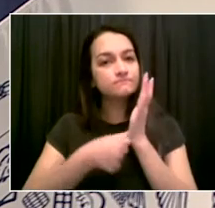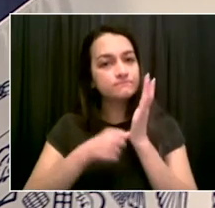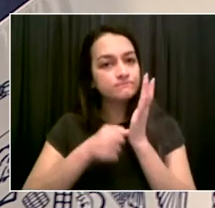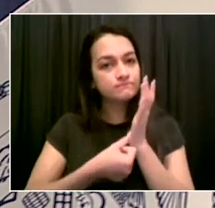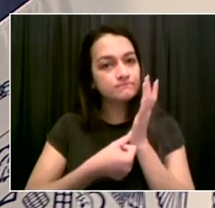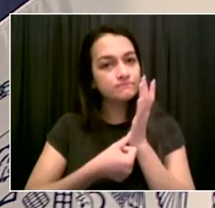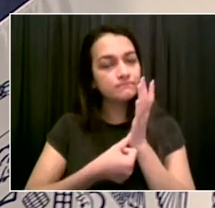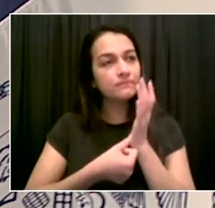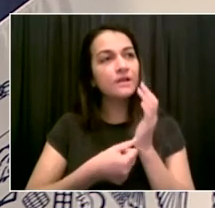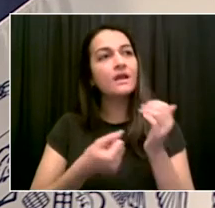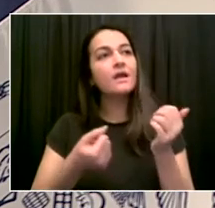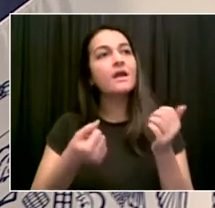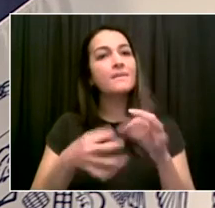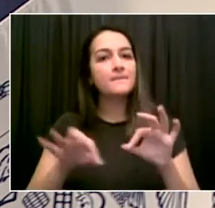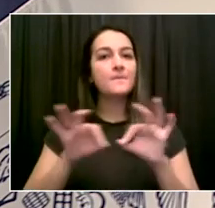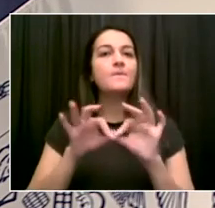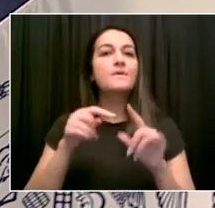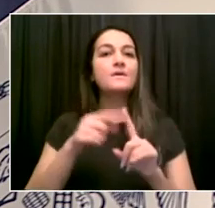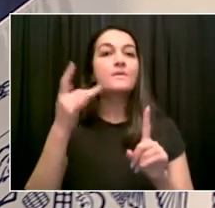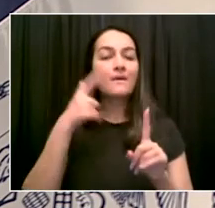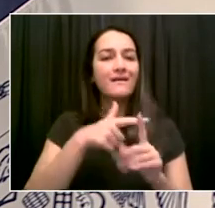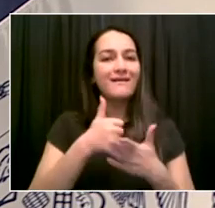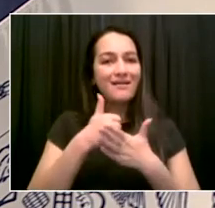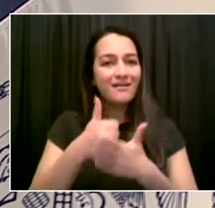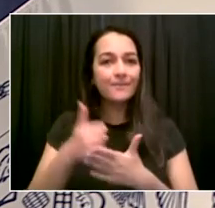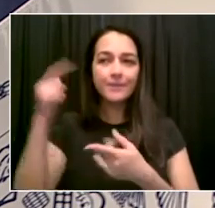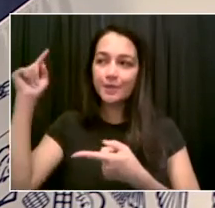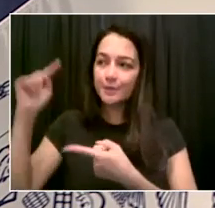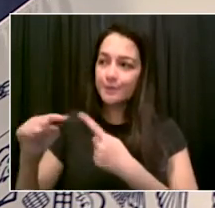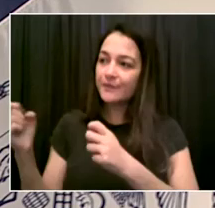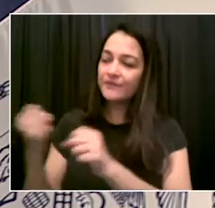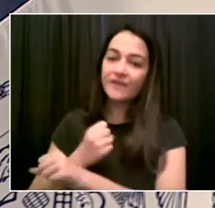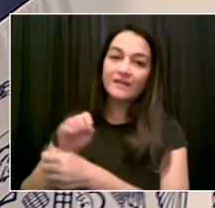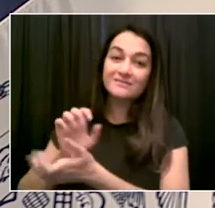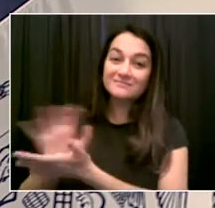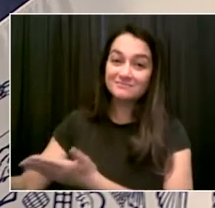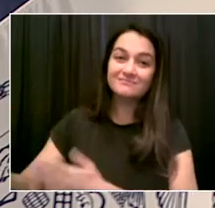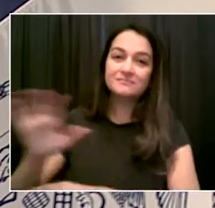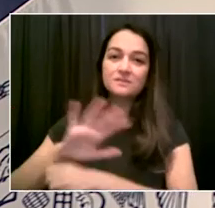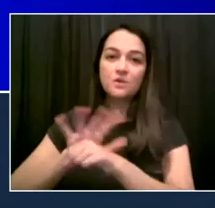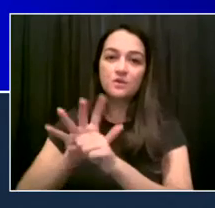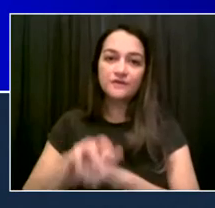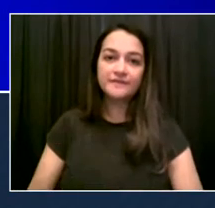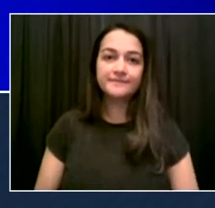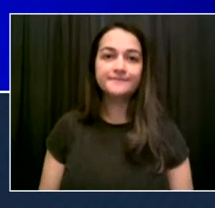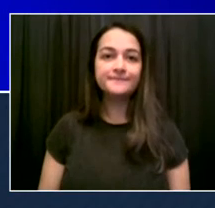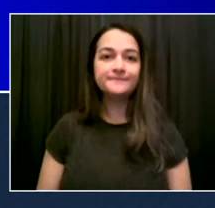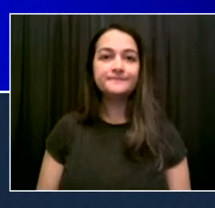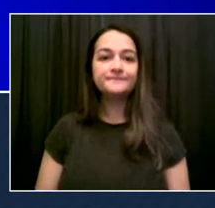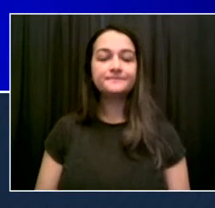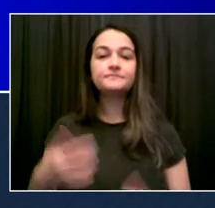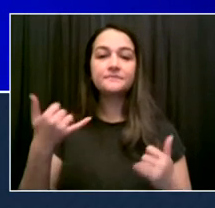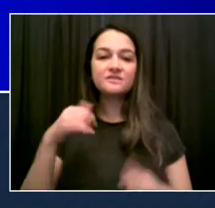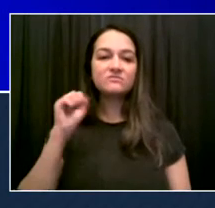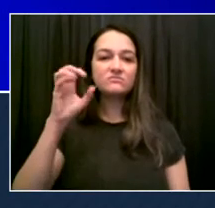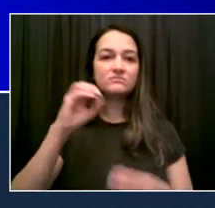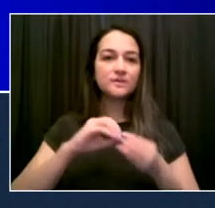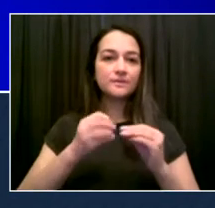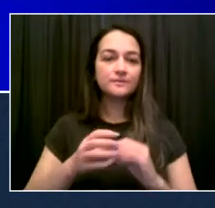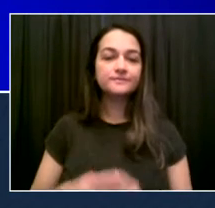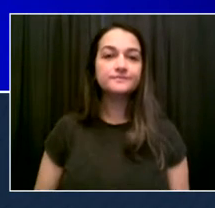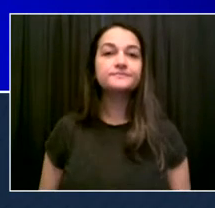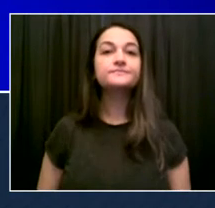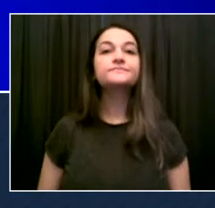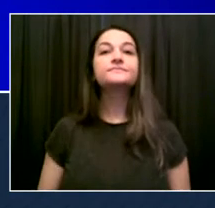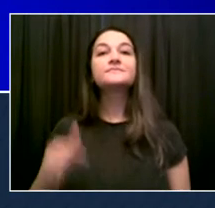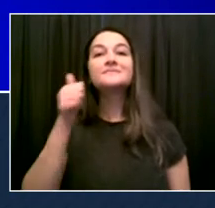because it's coming on strong is with more vaccination. Here are today's indicators. Number one, daily number of people admitted to New York City hospitals for